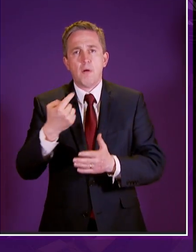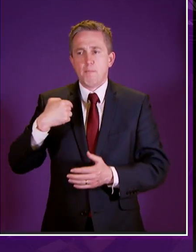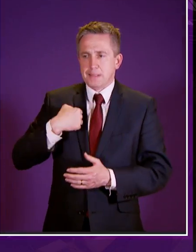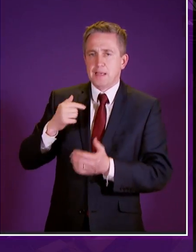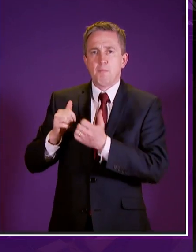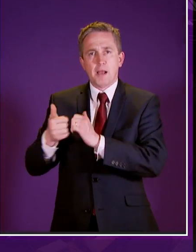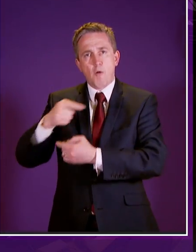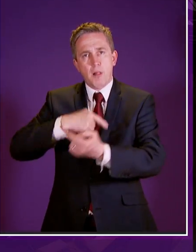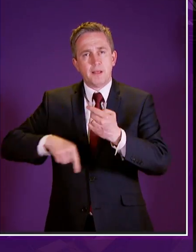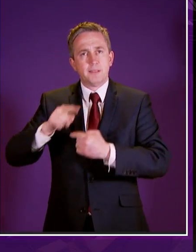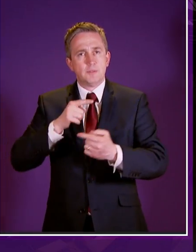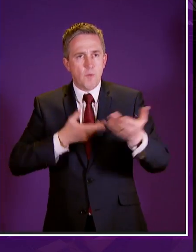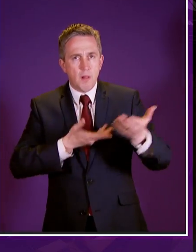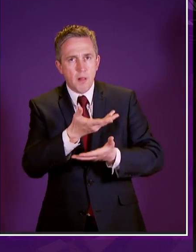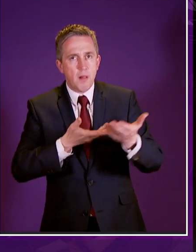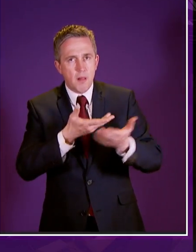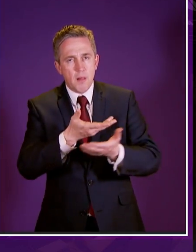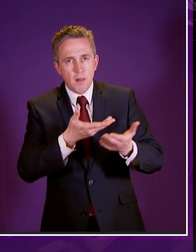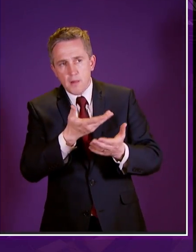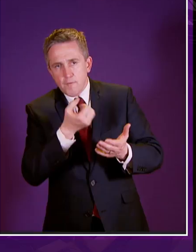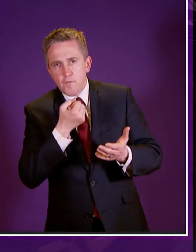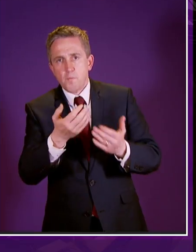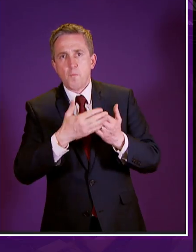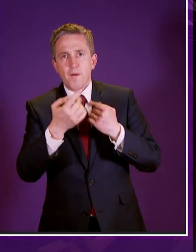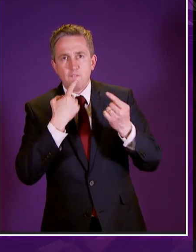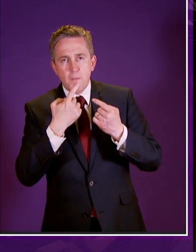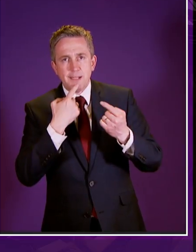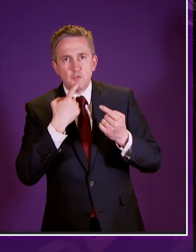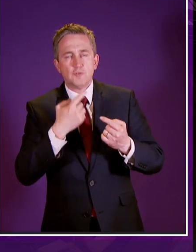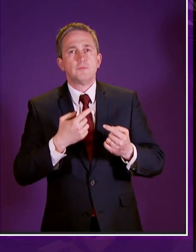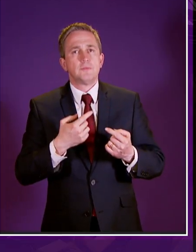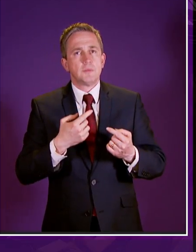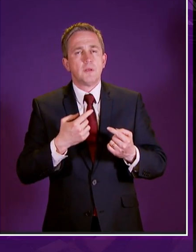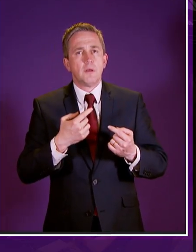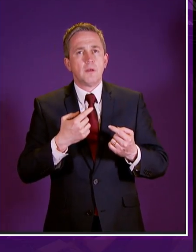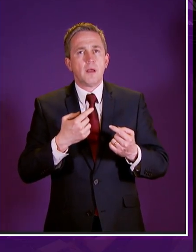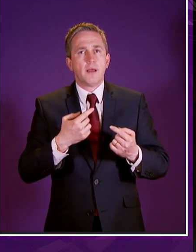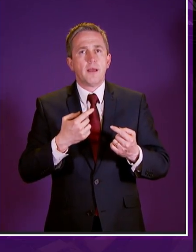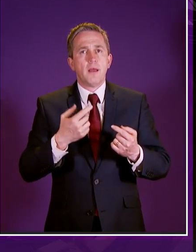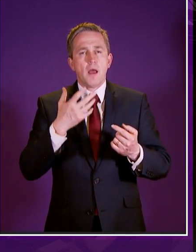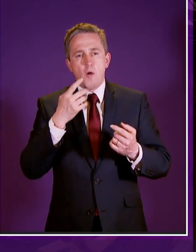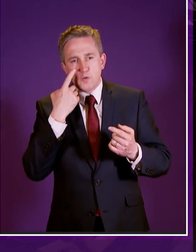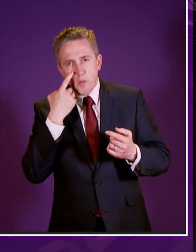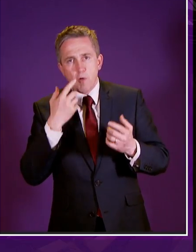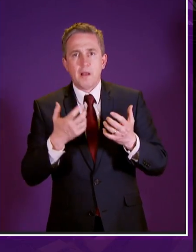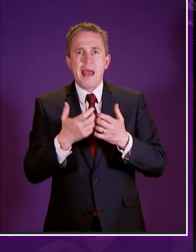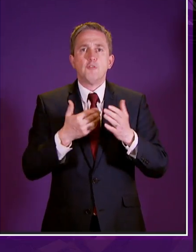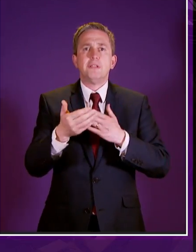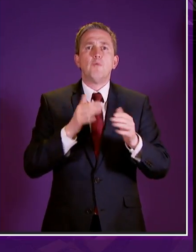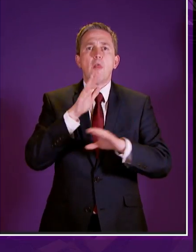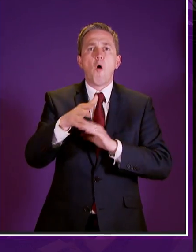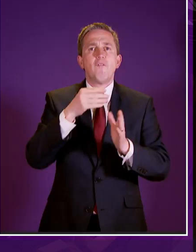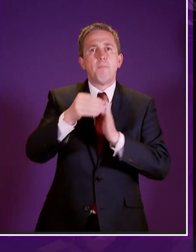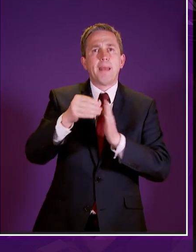mcneill and jackie bailey we've tried today to push the government further on offences redetermination and over payments and that's something